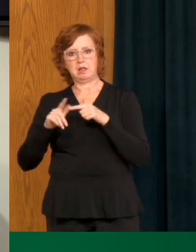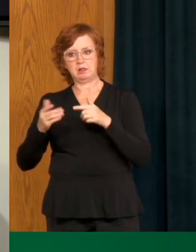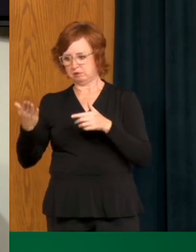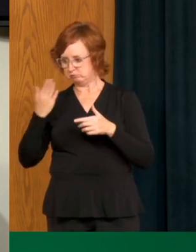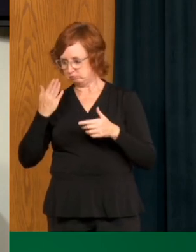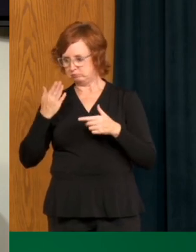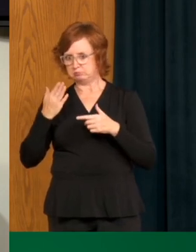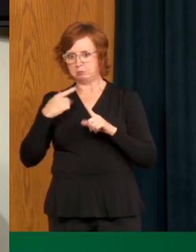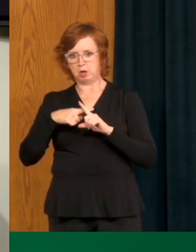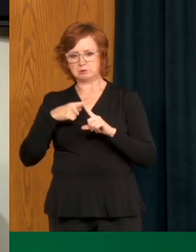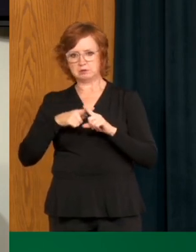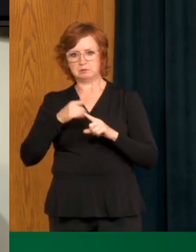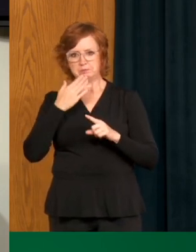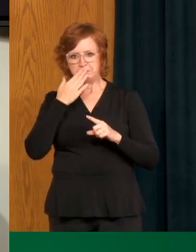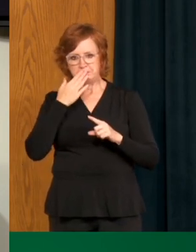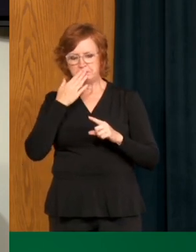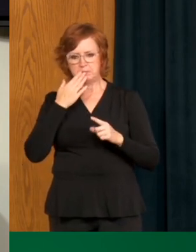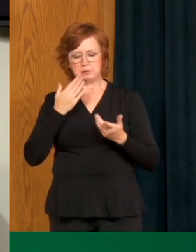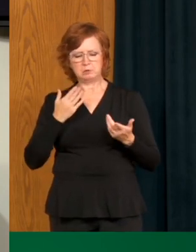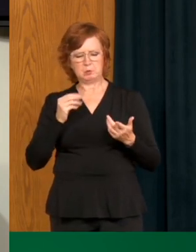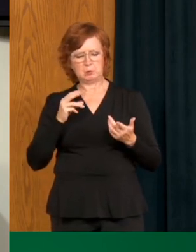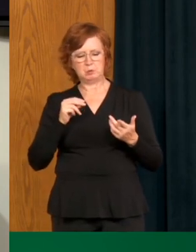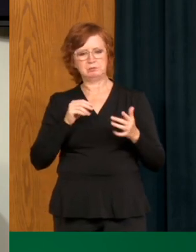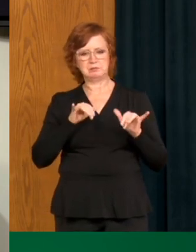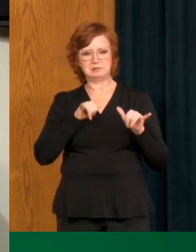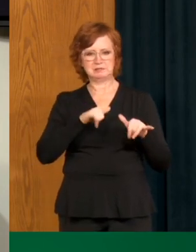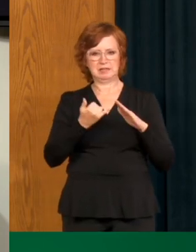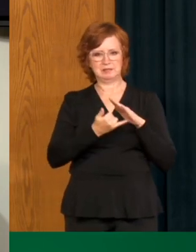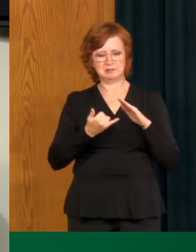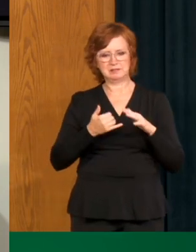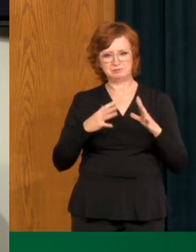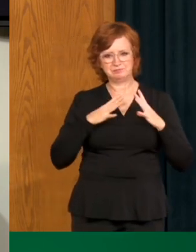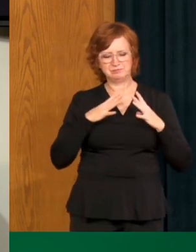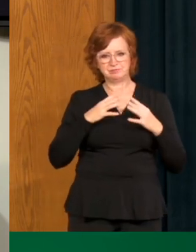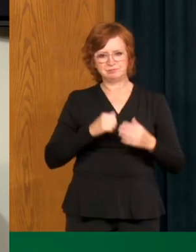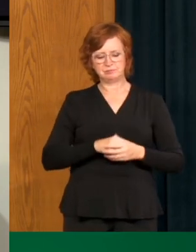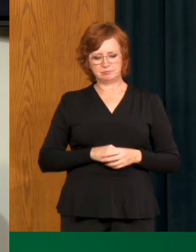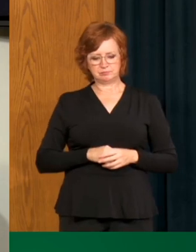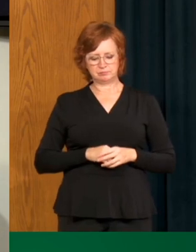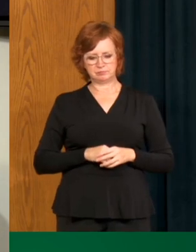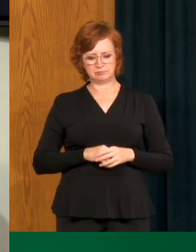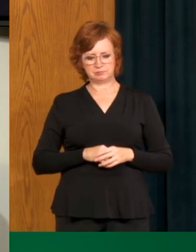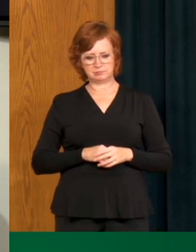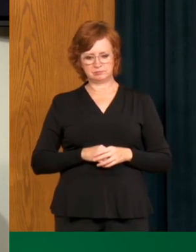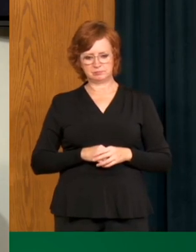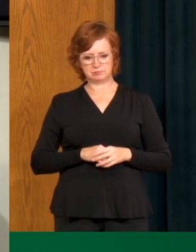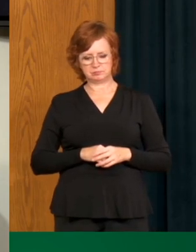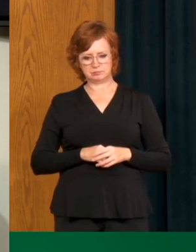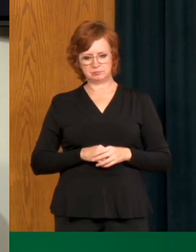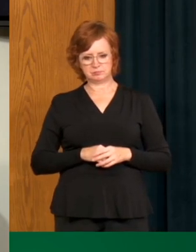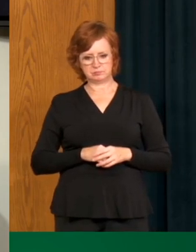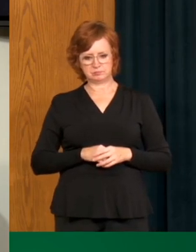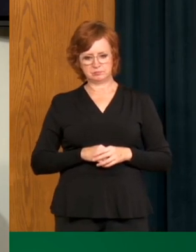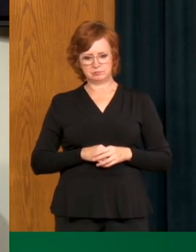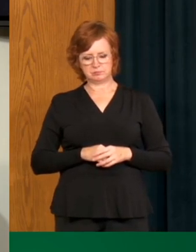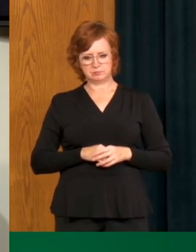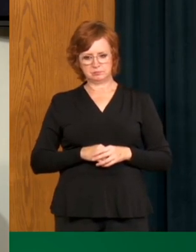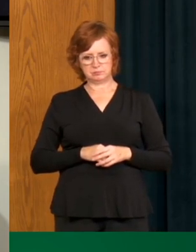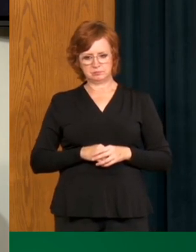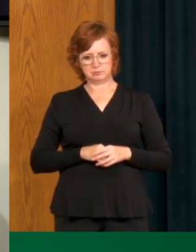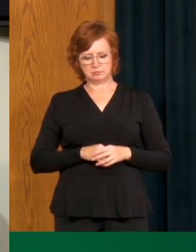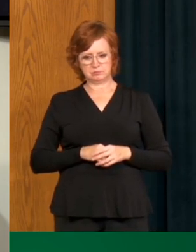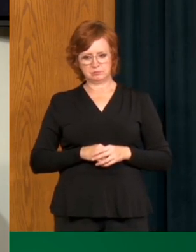tested, were asked to self-monitor for 14 days. That's what we should all do but if you have concerns, you can get tested even if you're